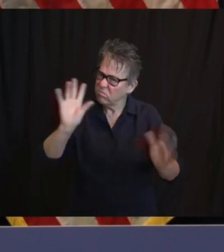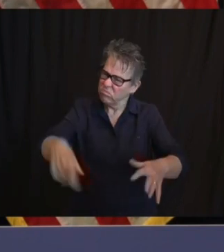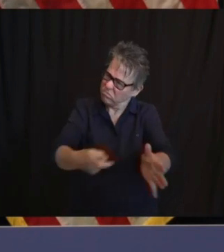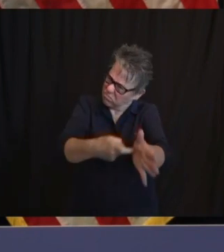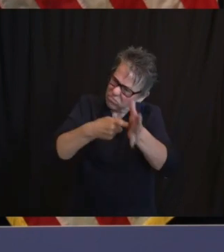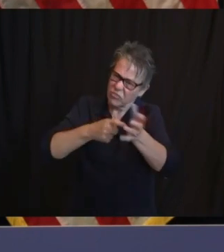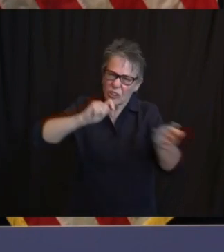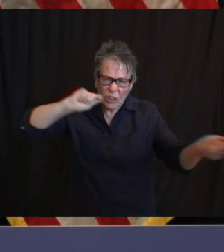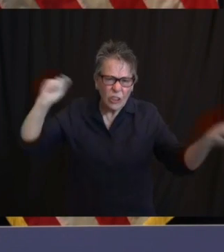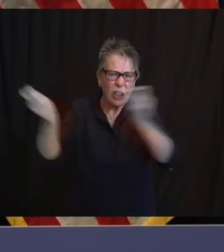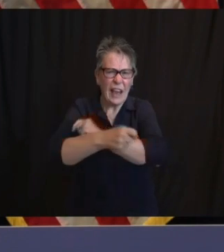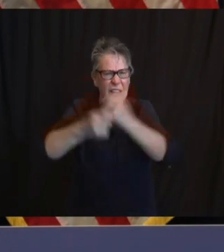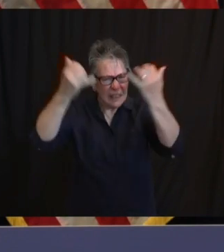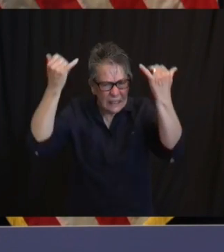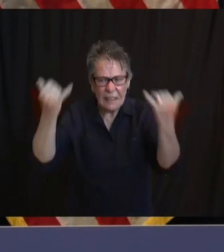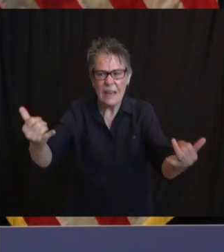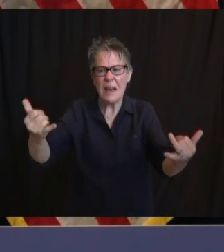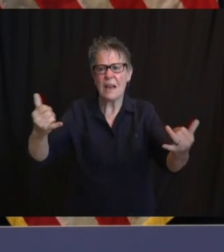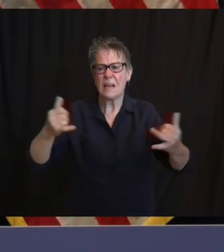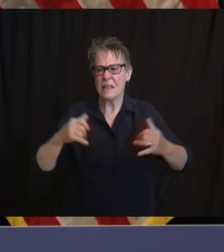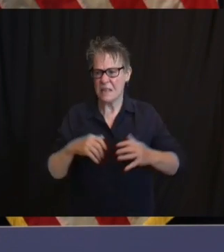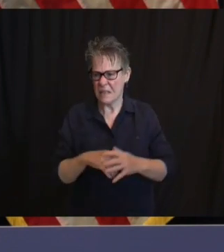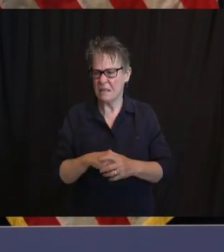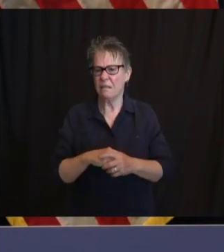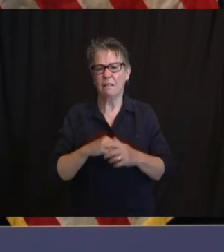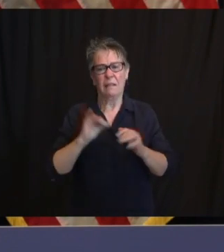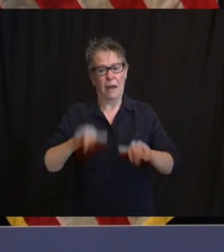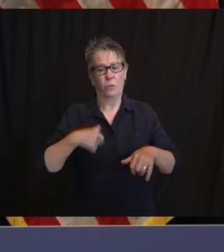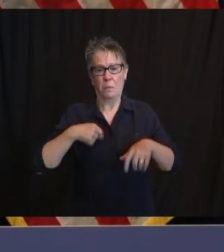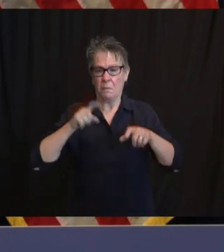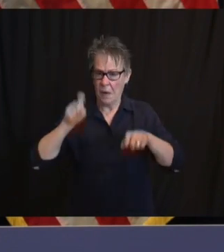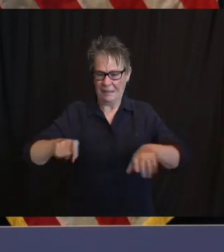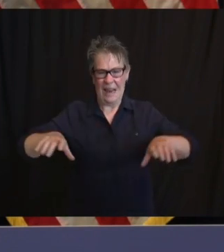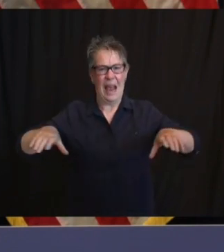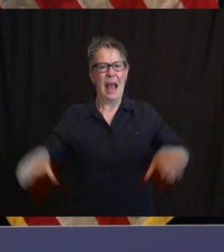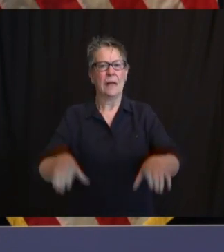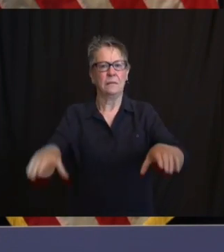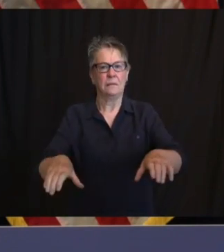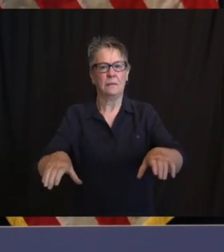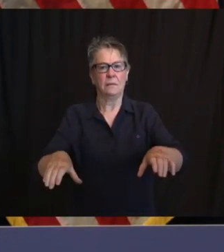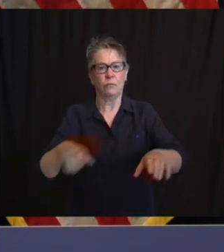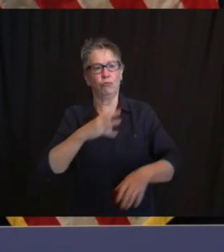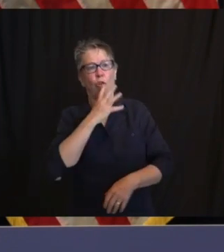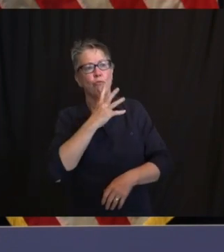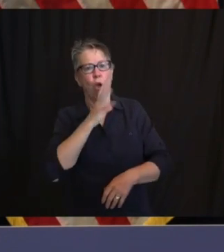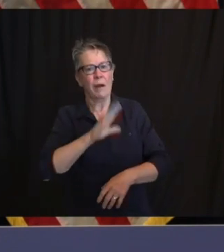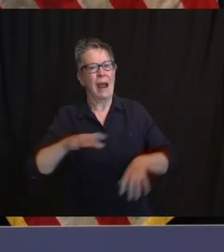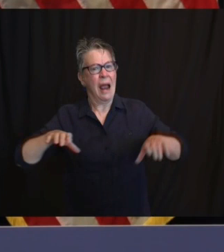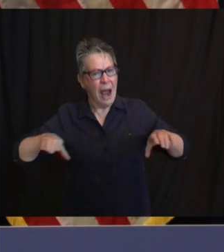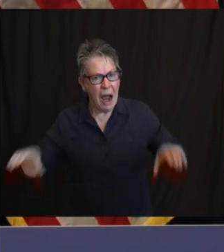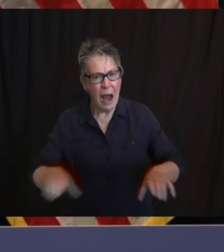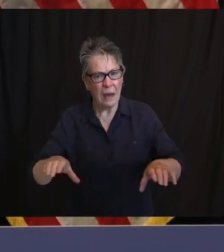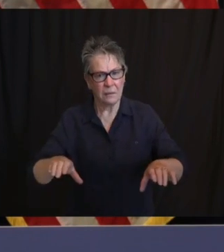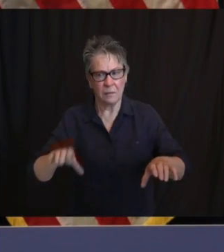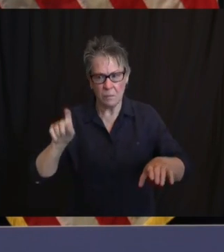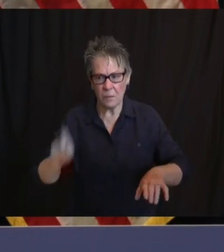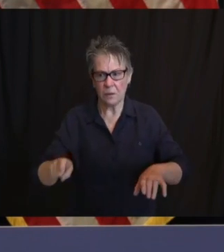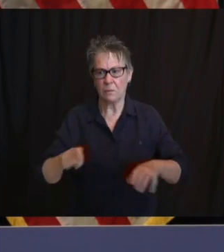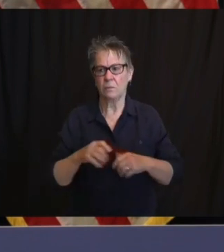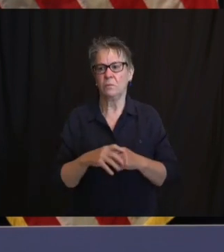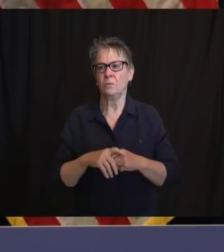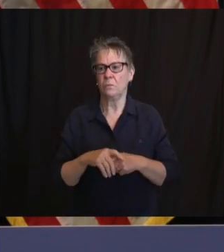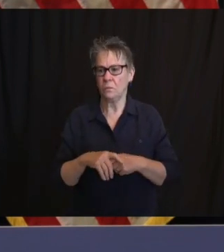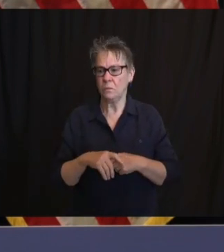unity we displayed this weekend in New Jersey showed the world that we are ready to be the ones to help lead the way